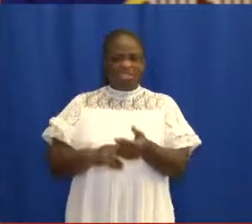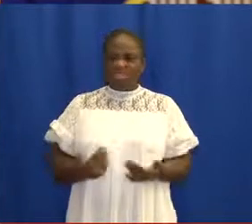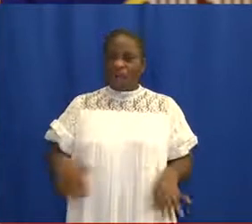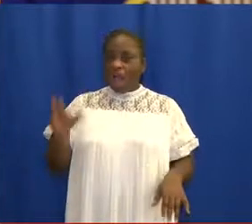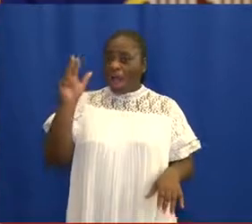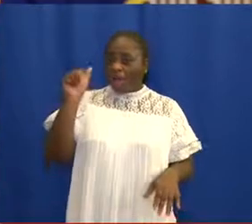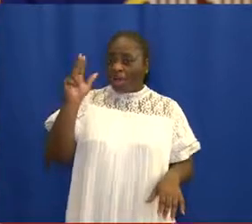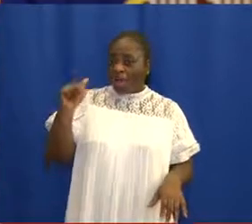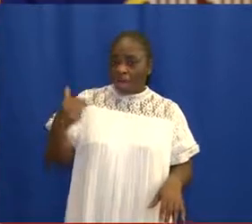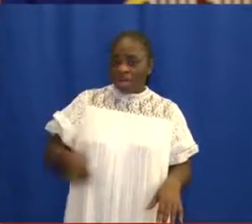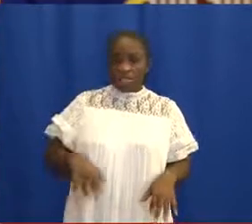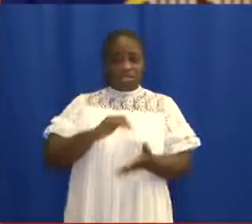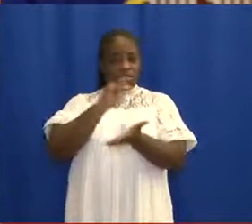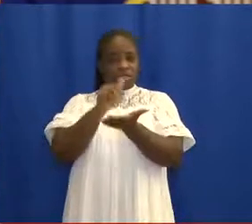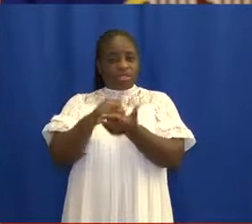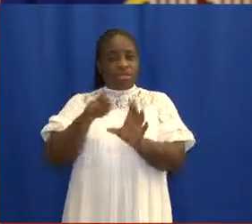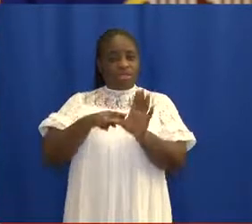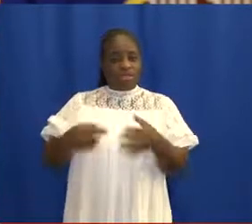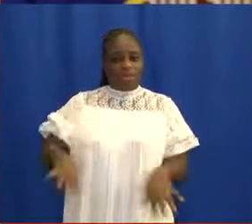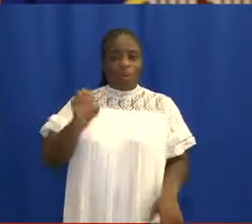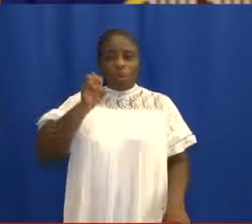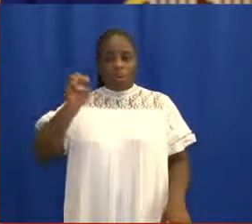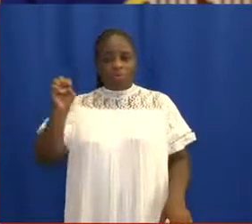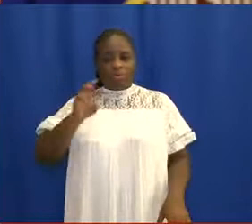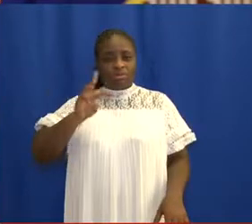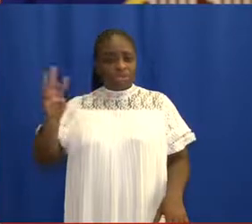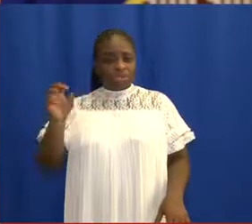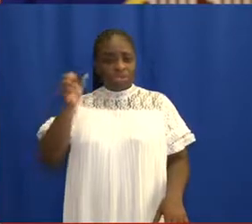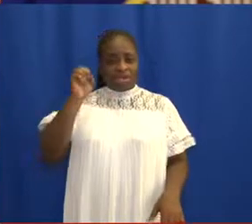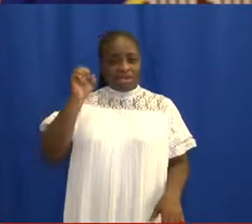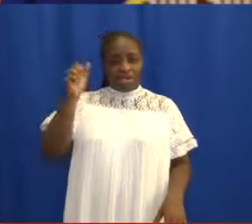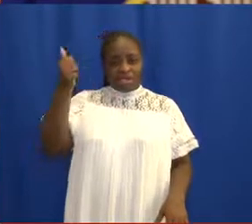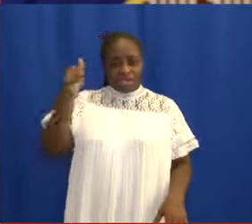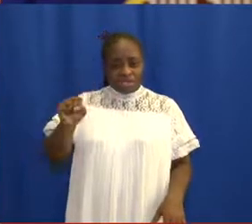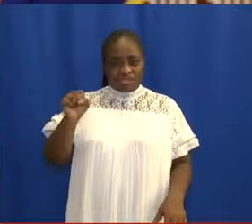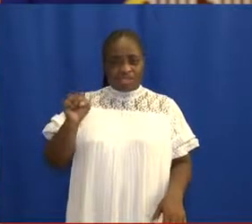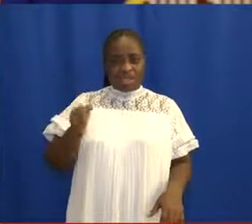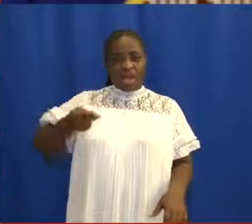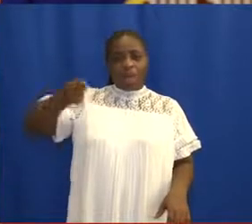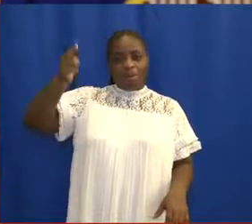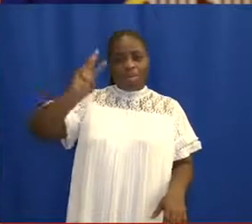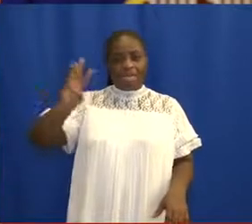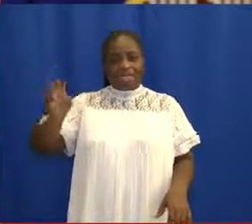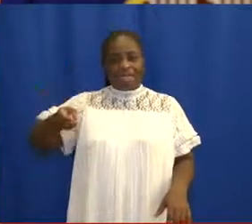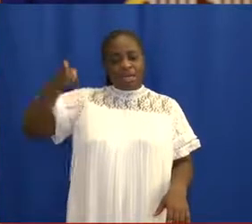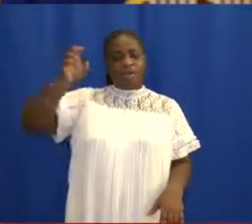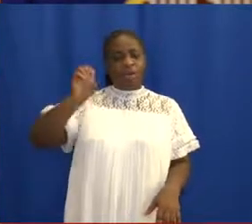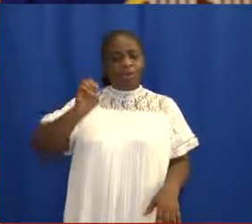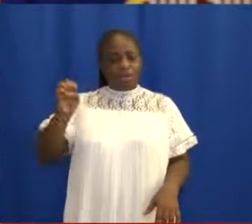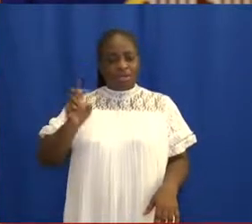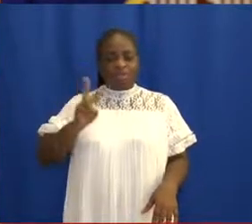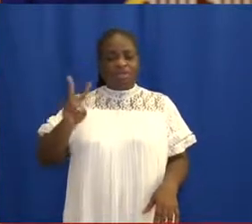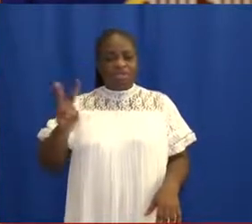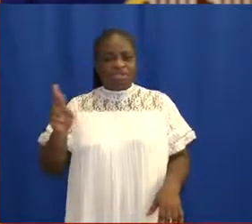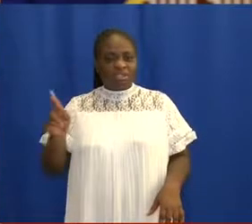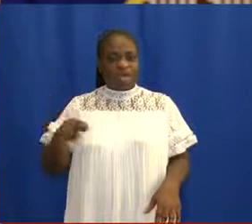Greater Accra, Central, Western, Ashanti, Eastern, Upper East, Upper West, Volta